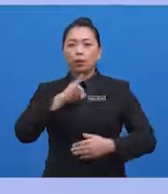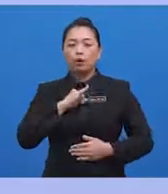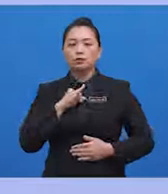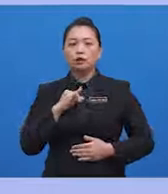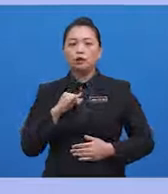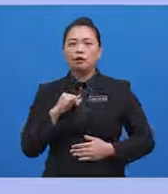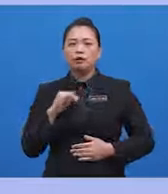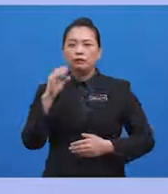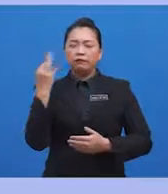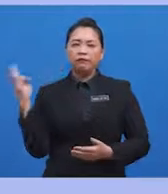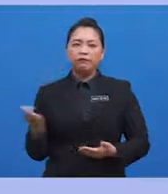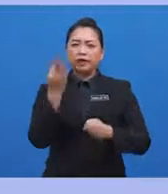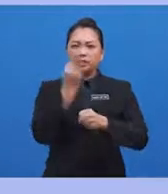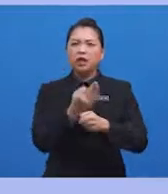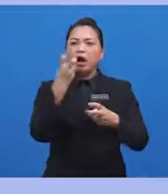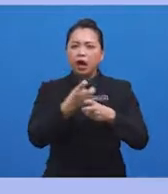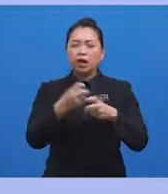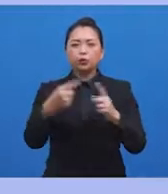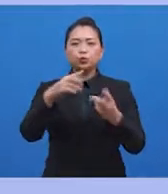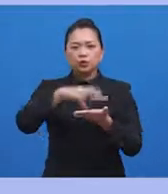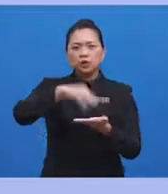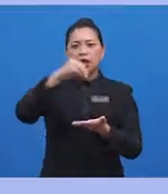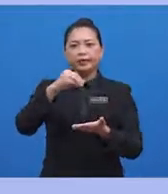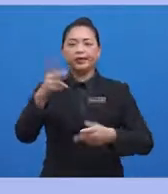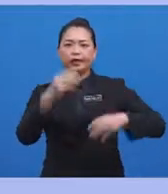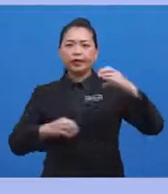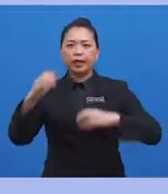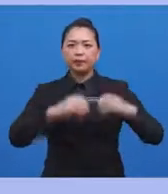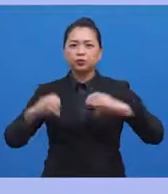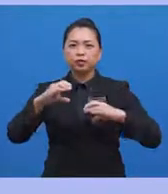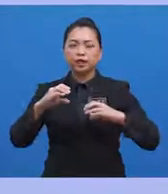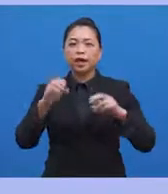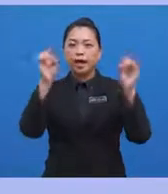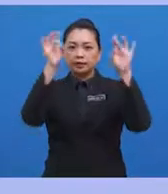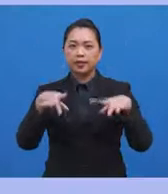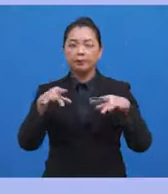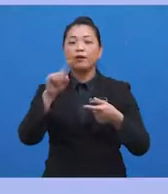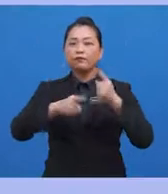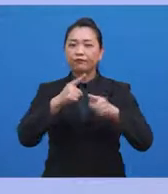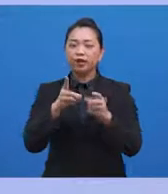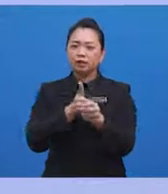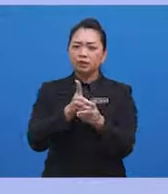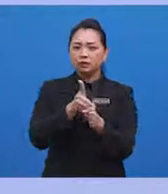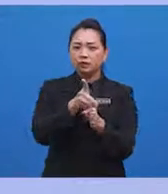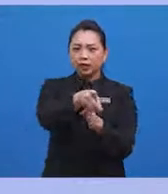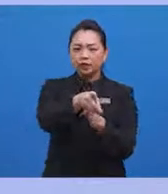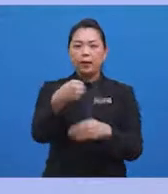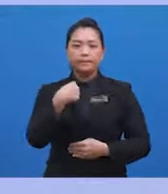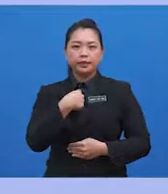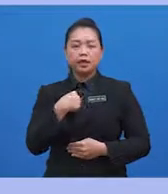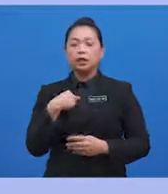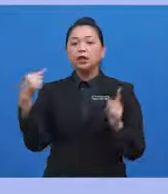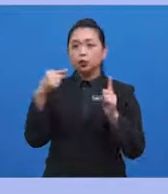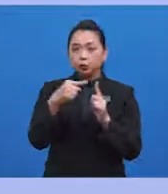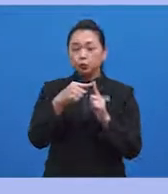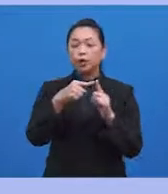it hard to stay awake to study for an organic chemistry exam, a friend directed me to some stimulants that were